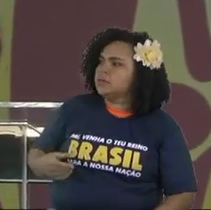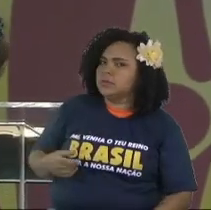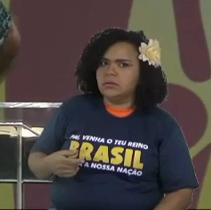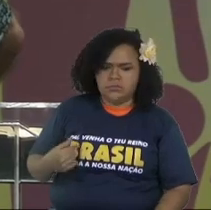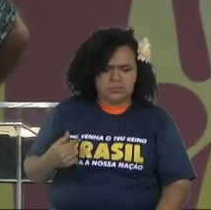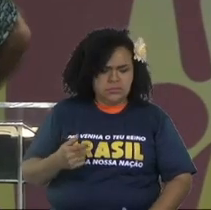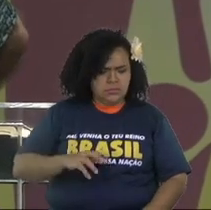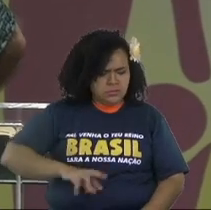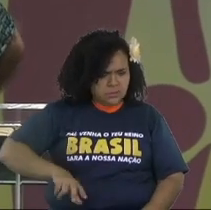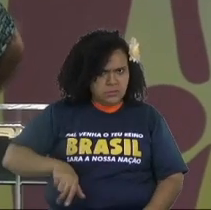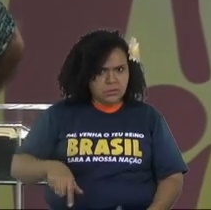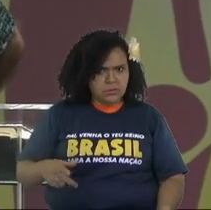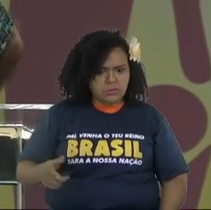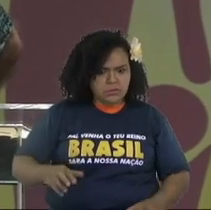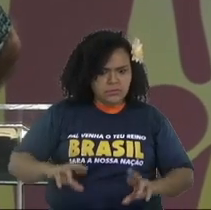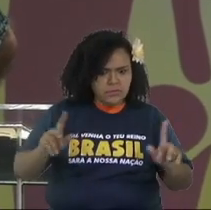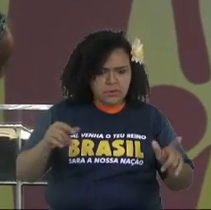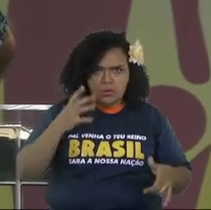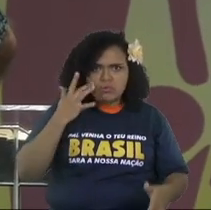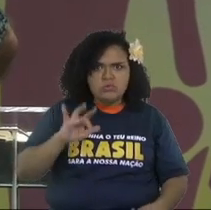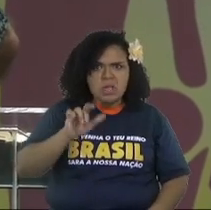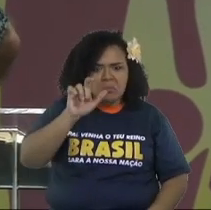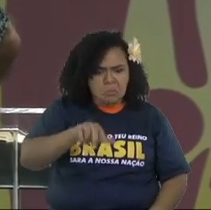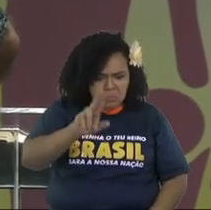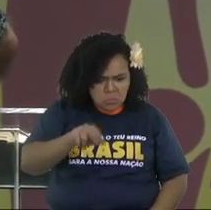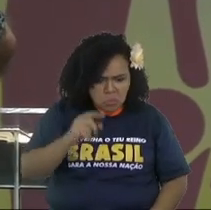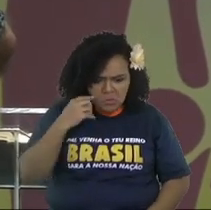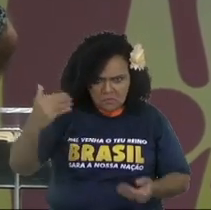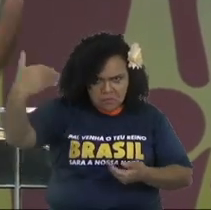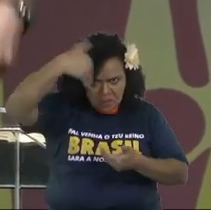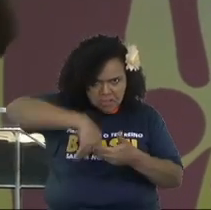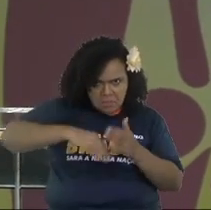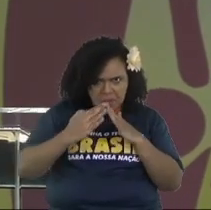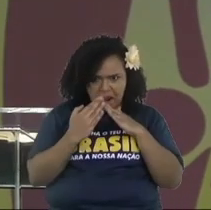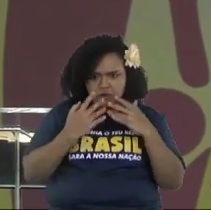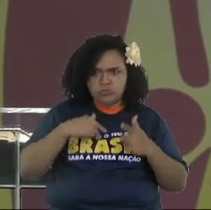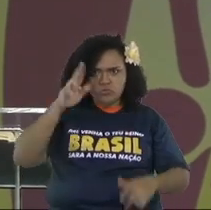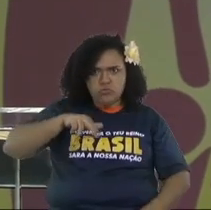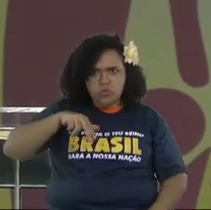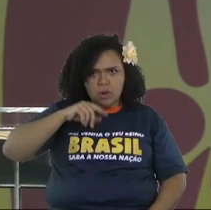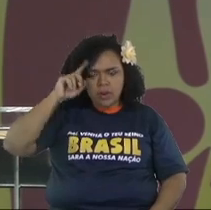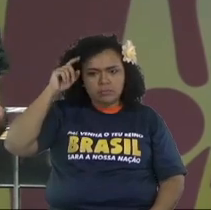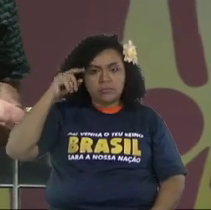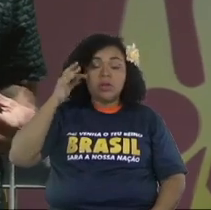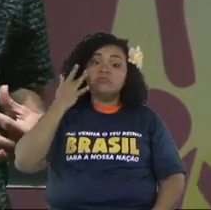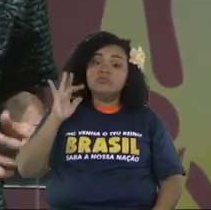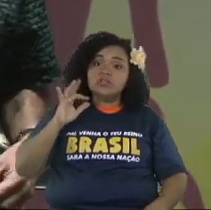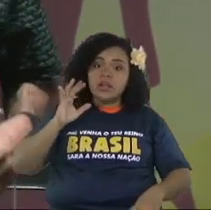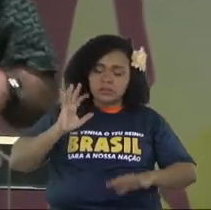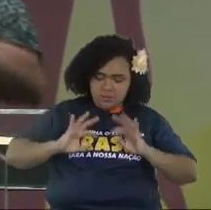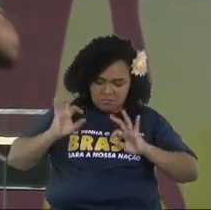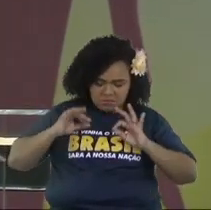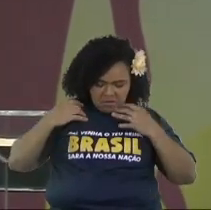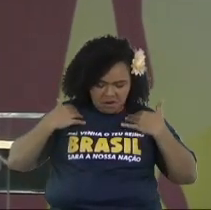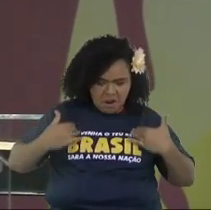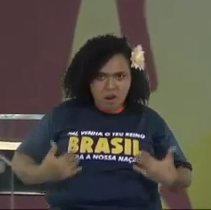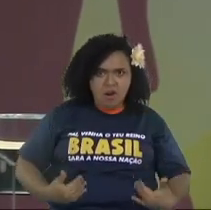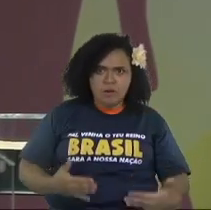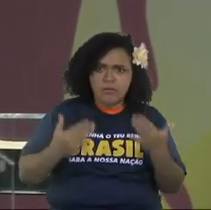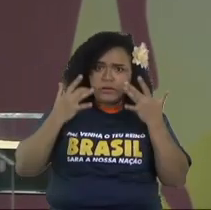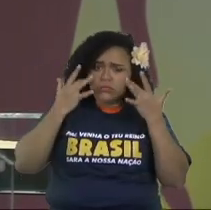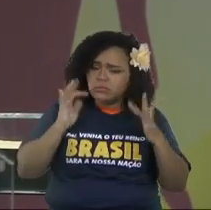they threatened me and I said I don't know who you are they were dressed as a